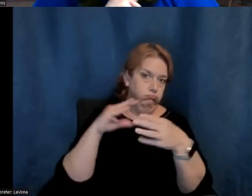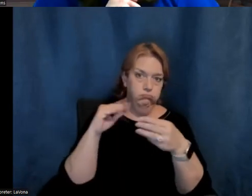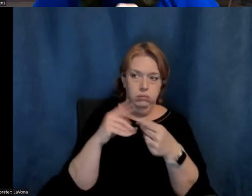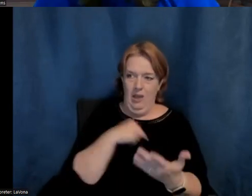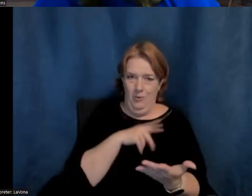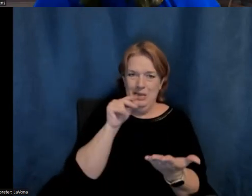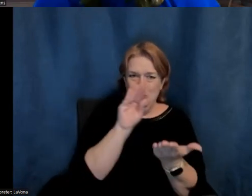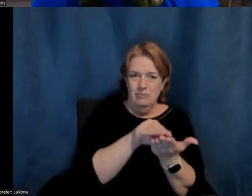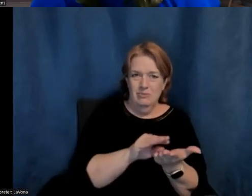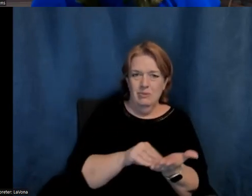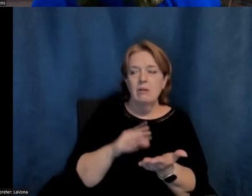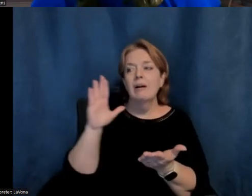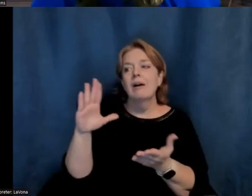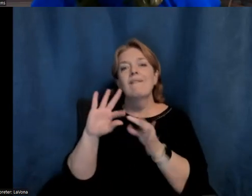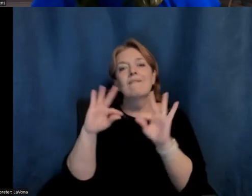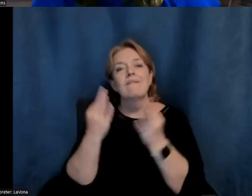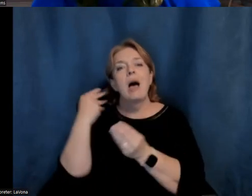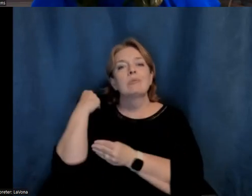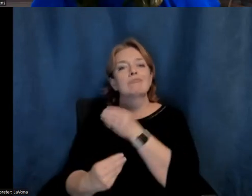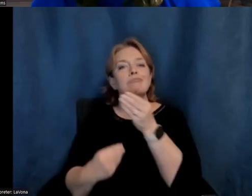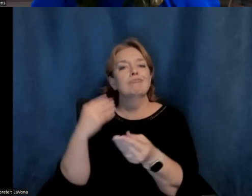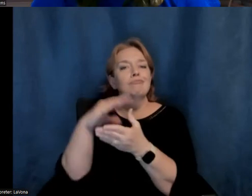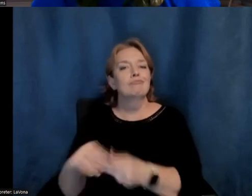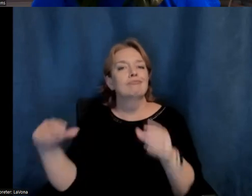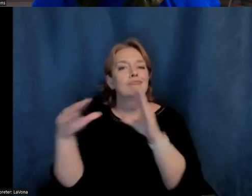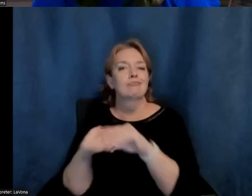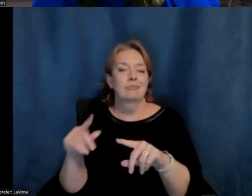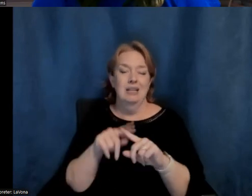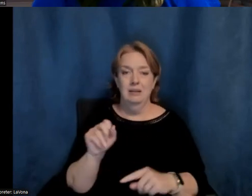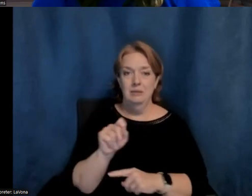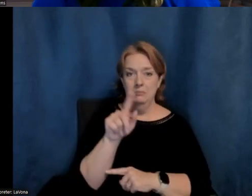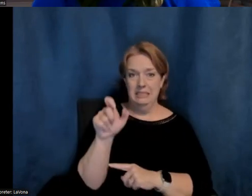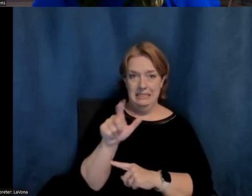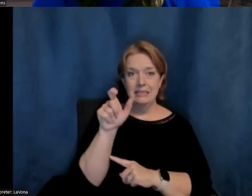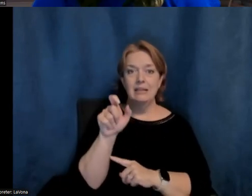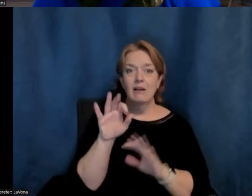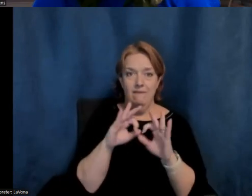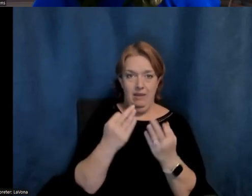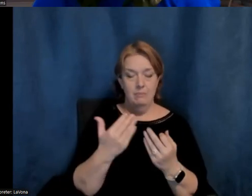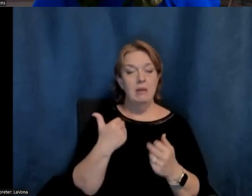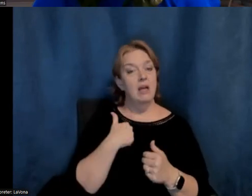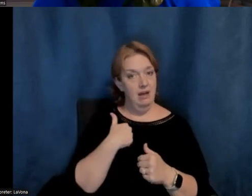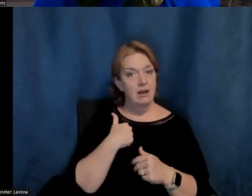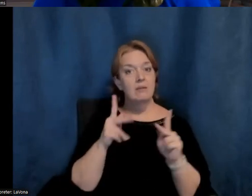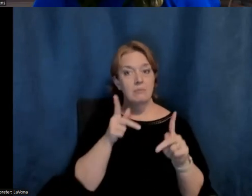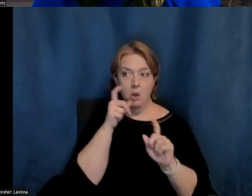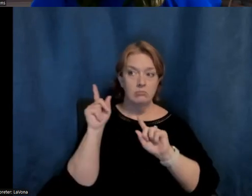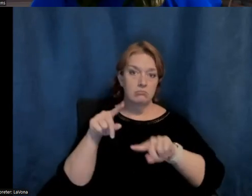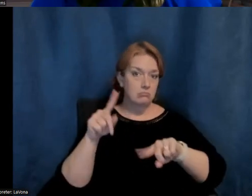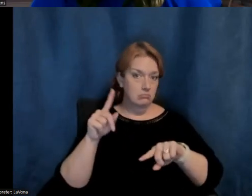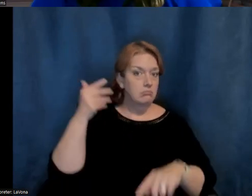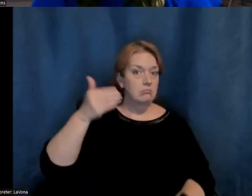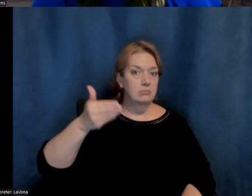things that have been passed down. But the Steele family does have members that come regularly.